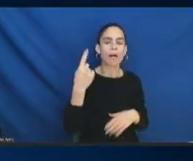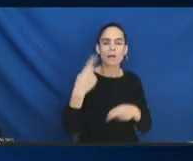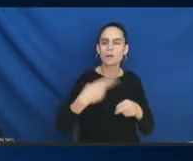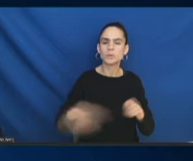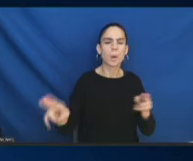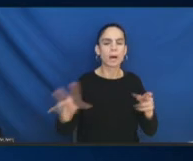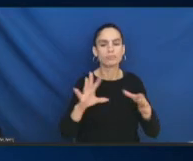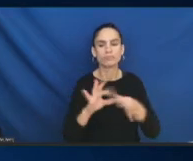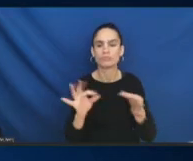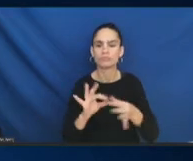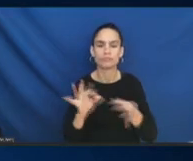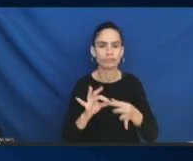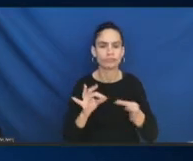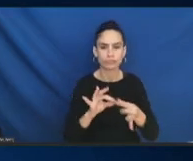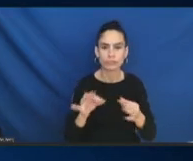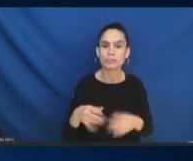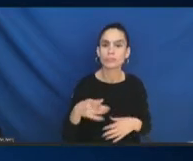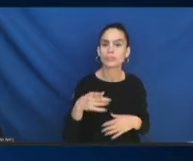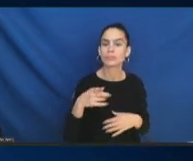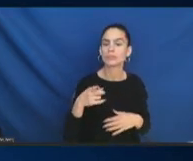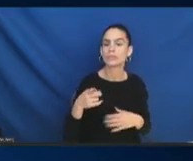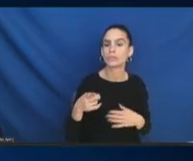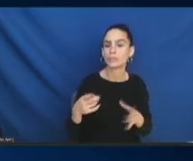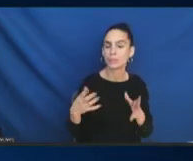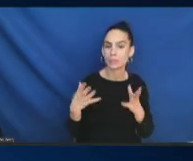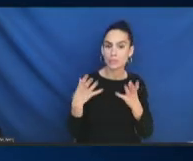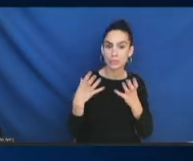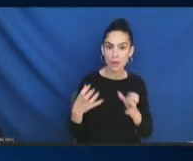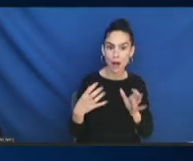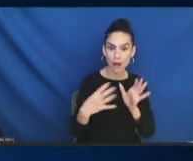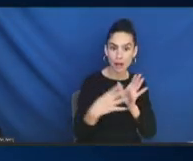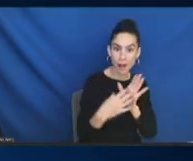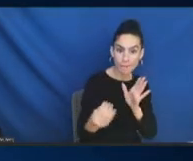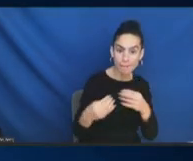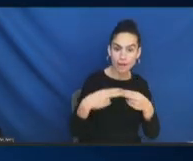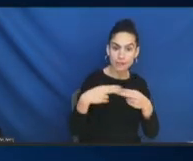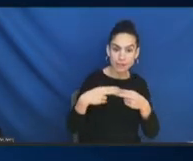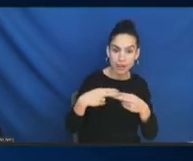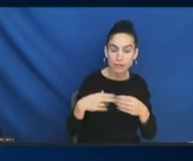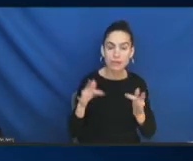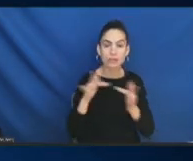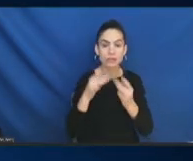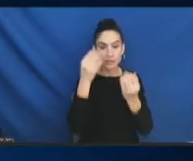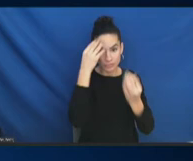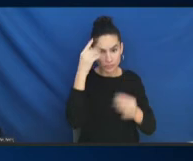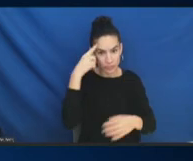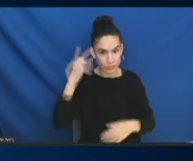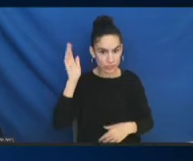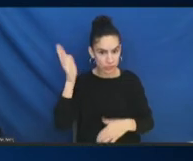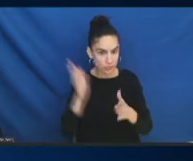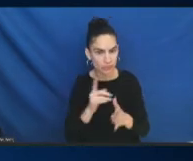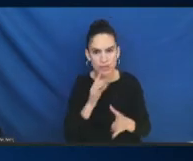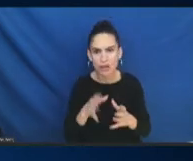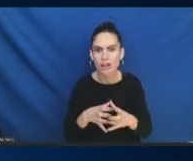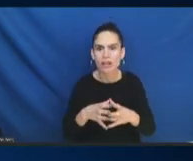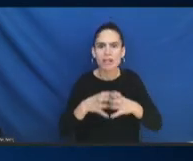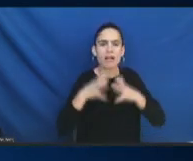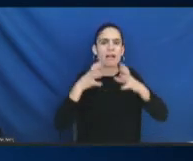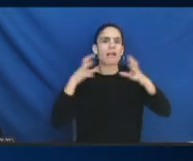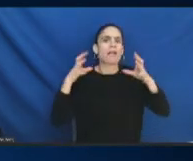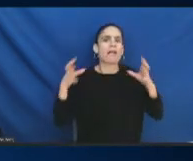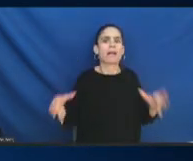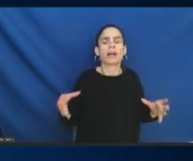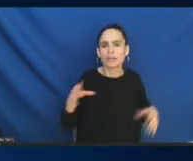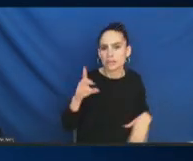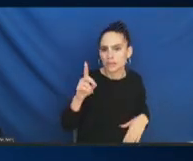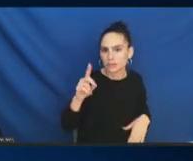slides and some of the contact info from the presenters? Because a lot of data that's been presented, that's fantastic. I'd love to get through a little